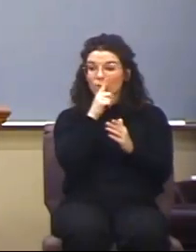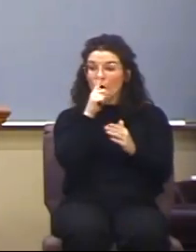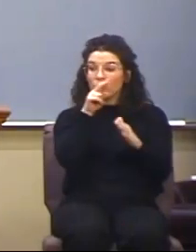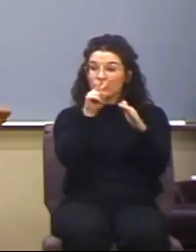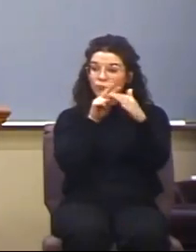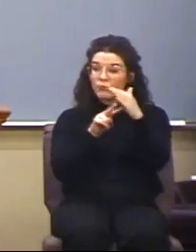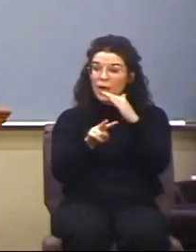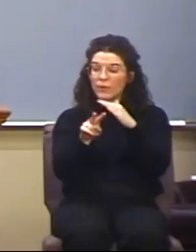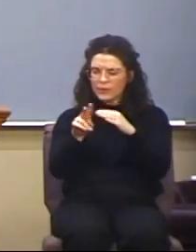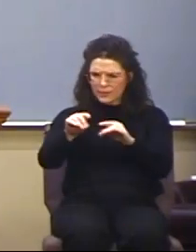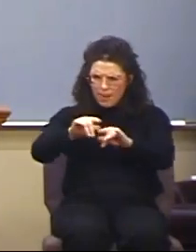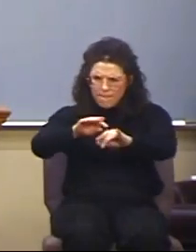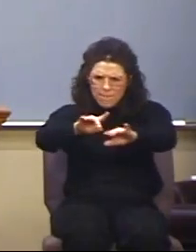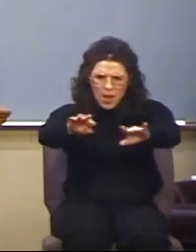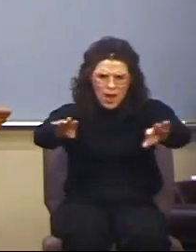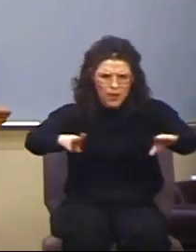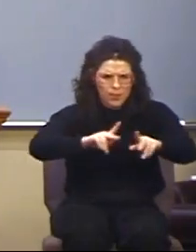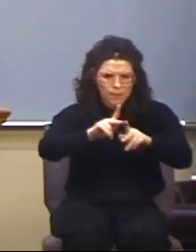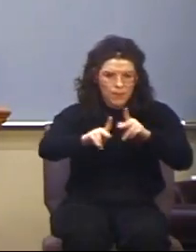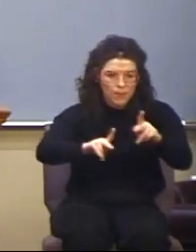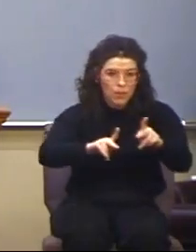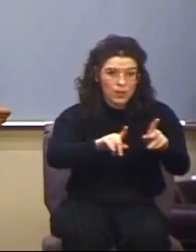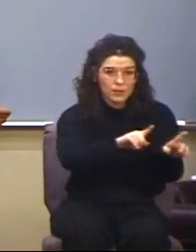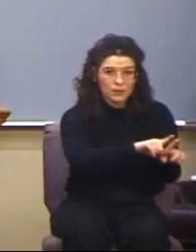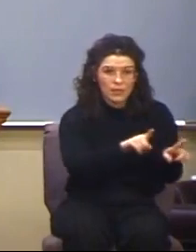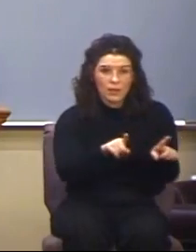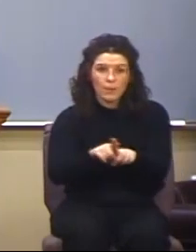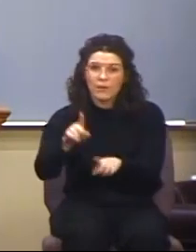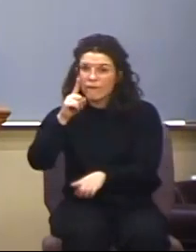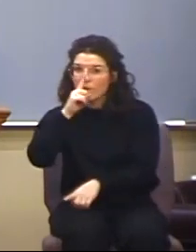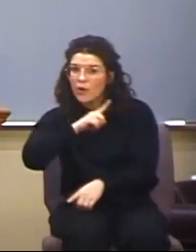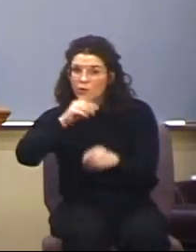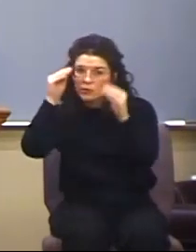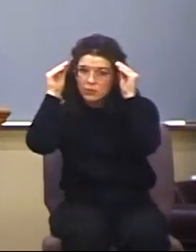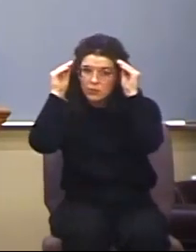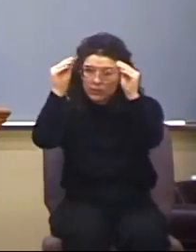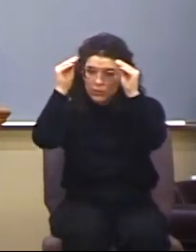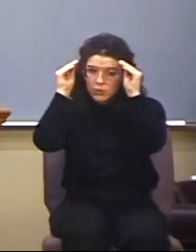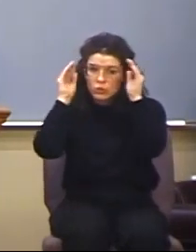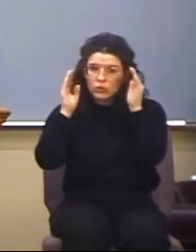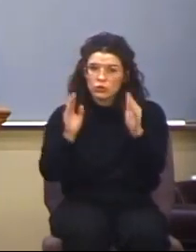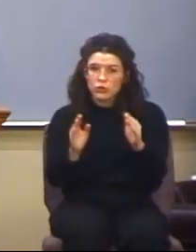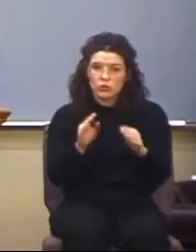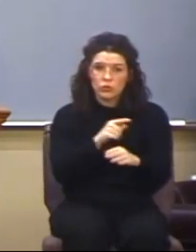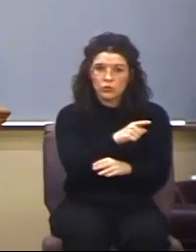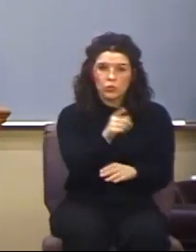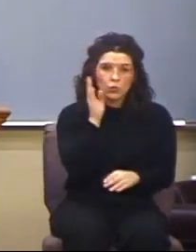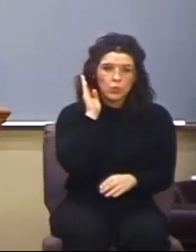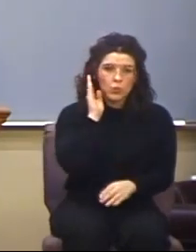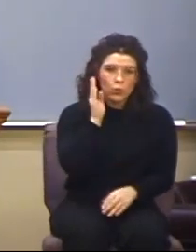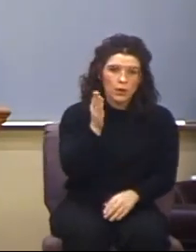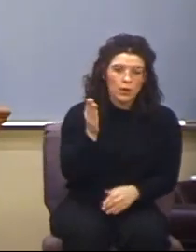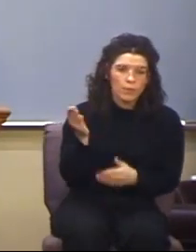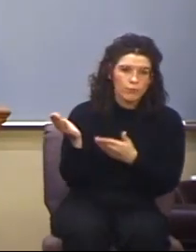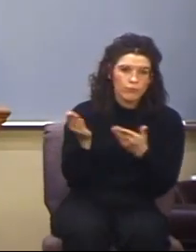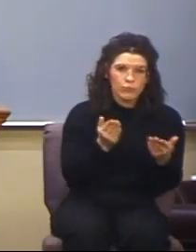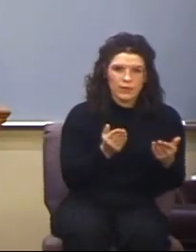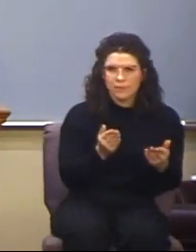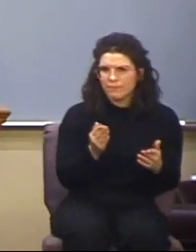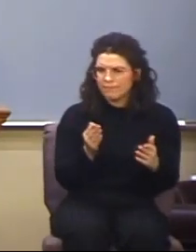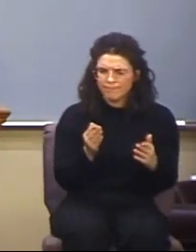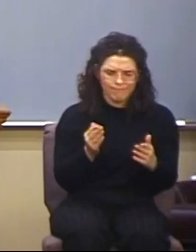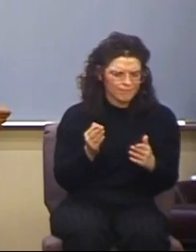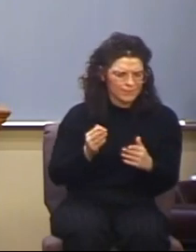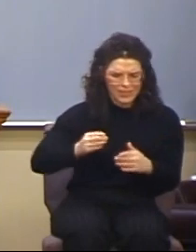even as there shall be false teachers among you who privily shall bring in damnable heresies,